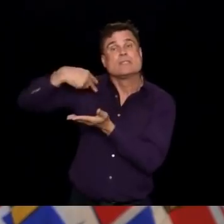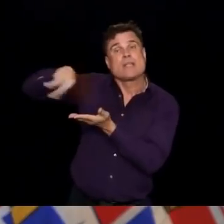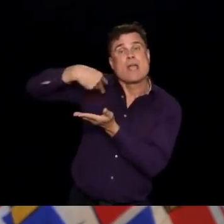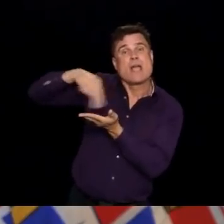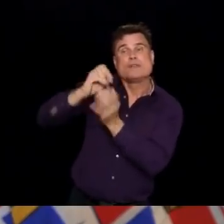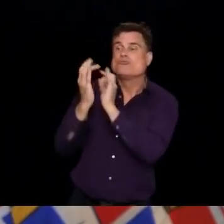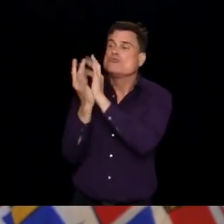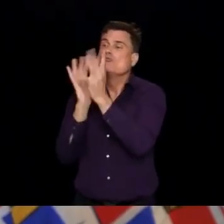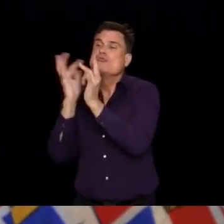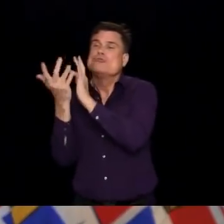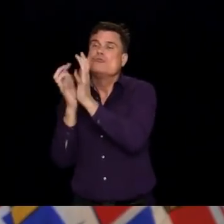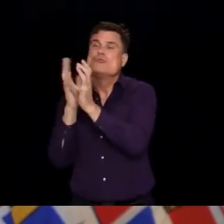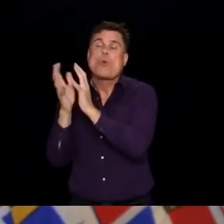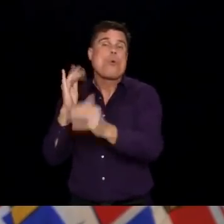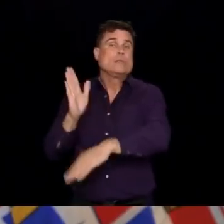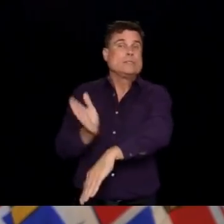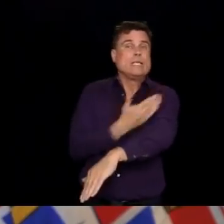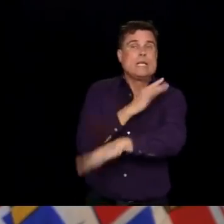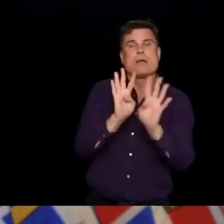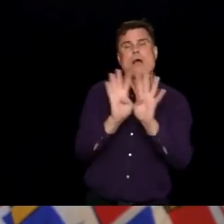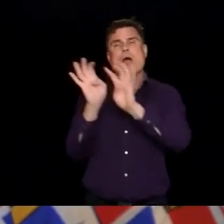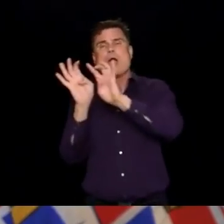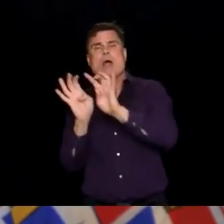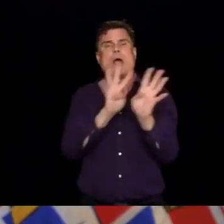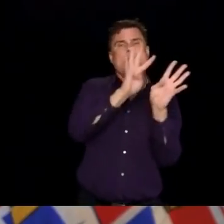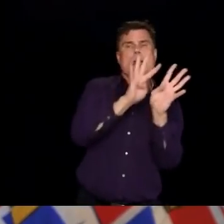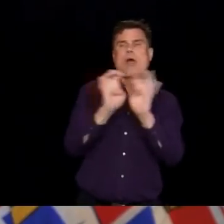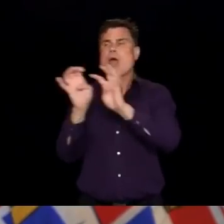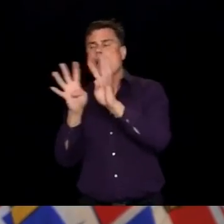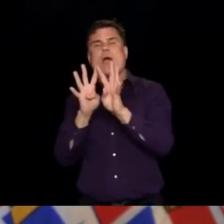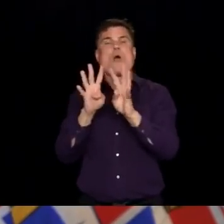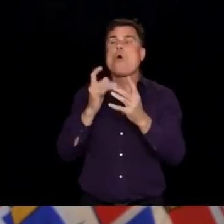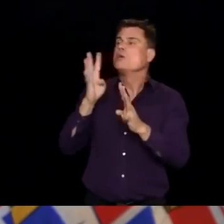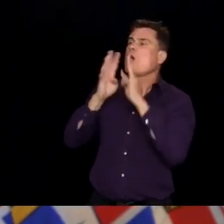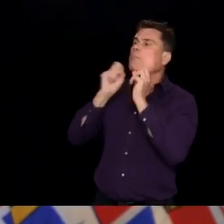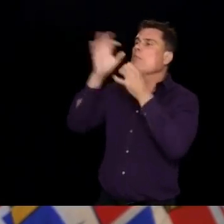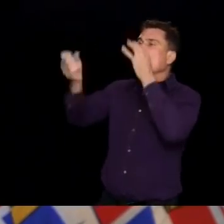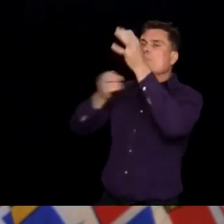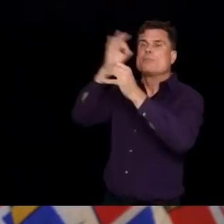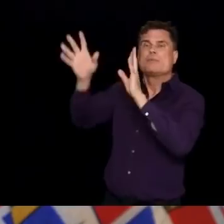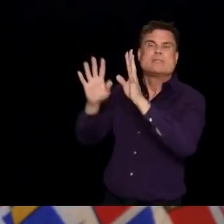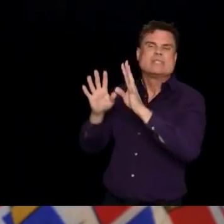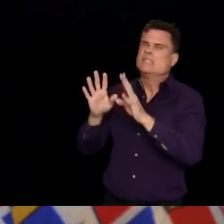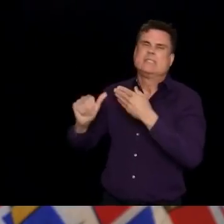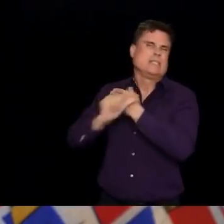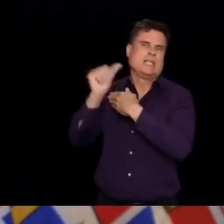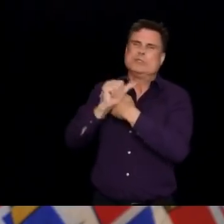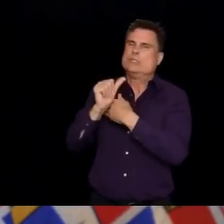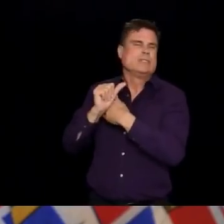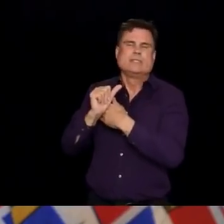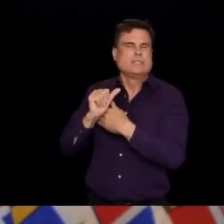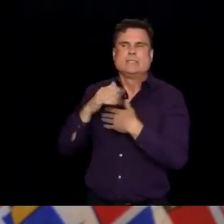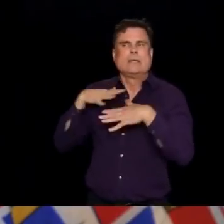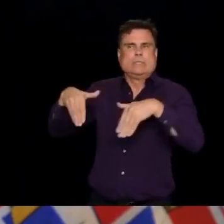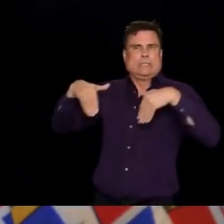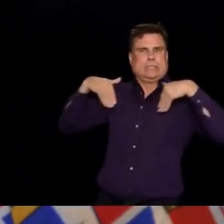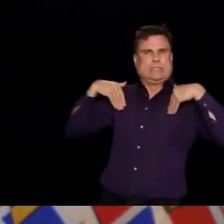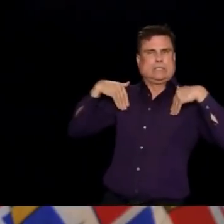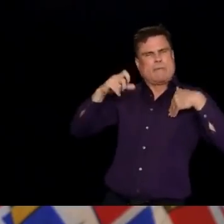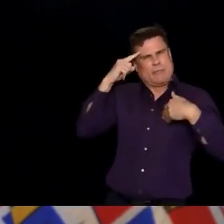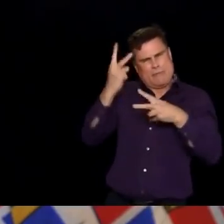we know are most risky, and that's why we making measures that we have in place focus on reducing those, making sure that we have